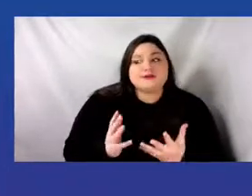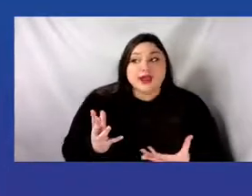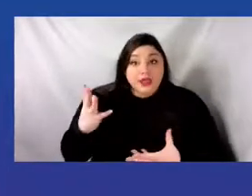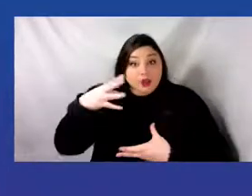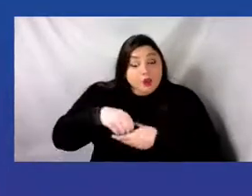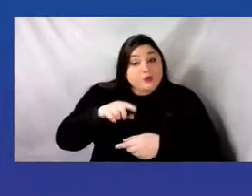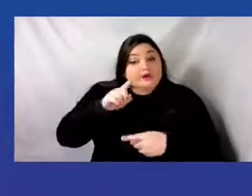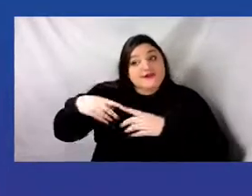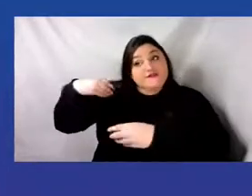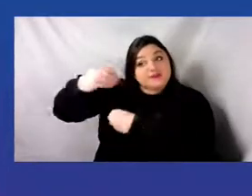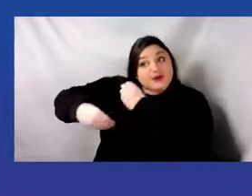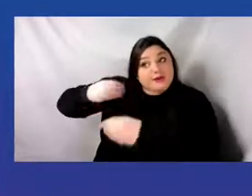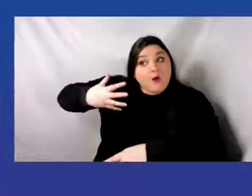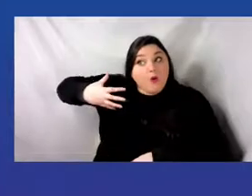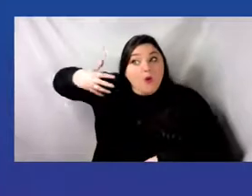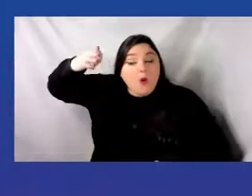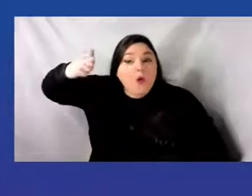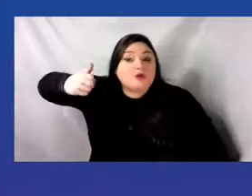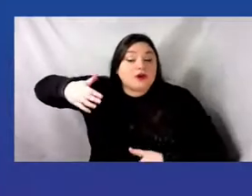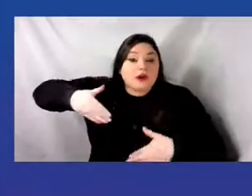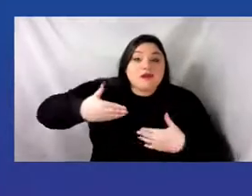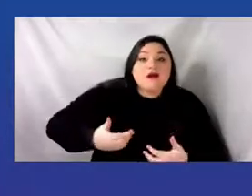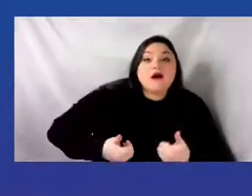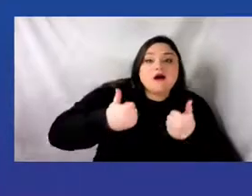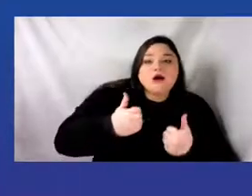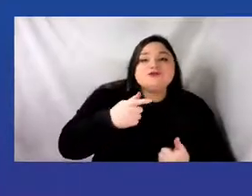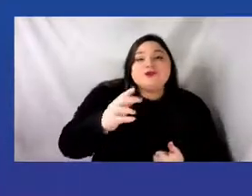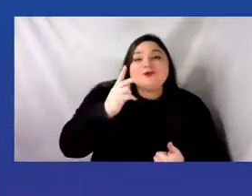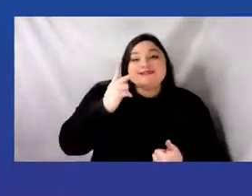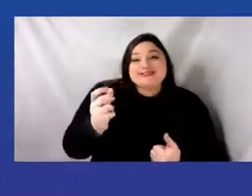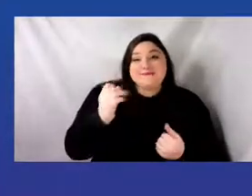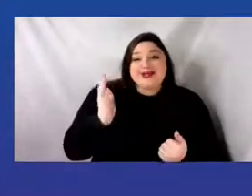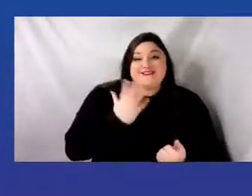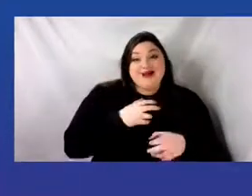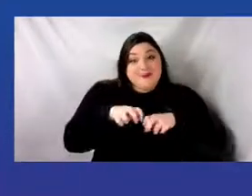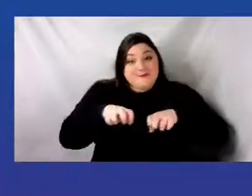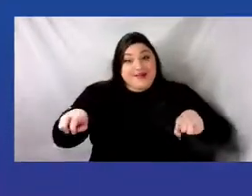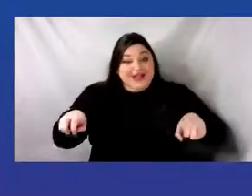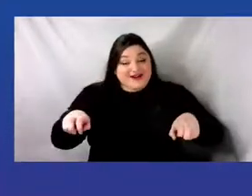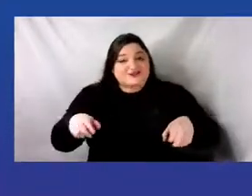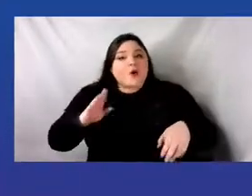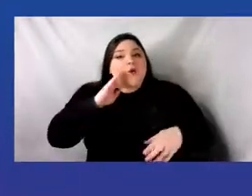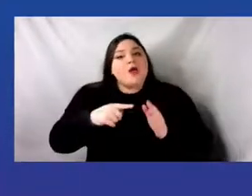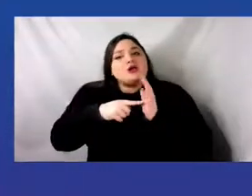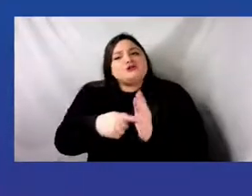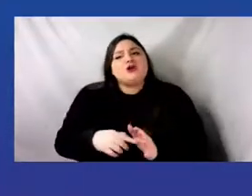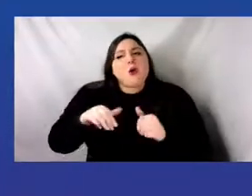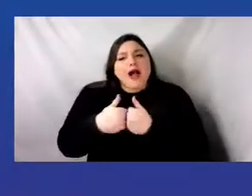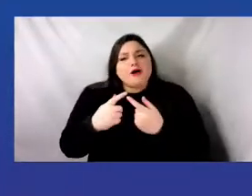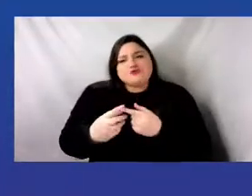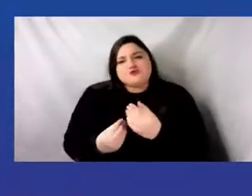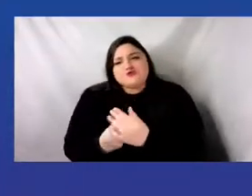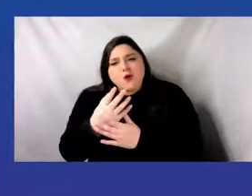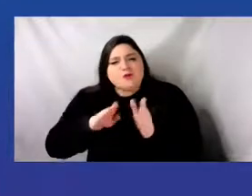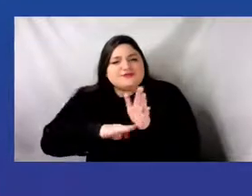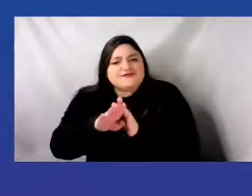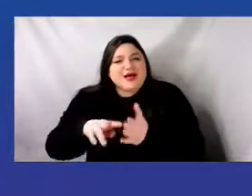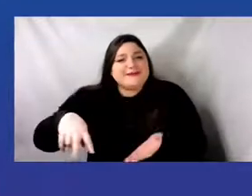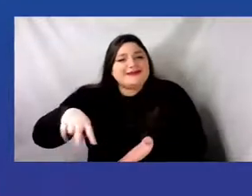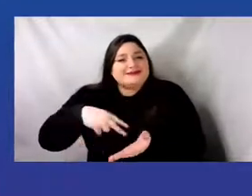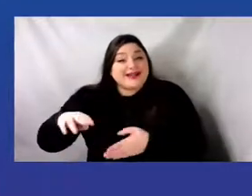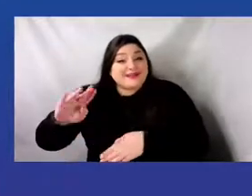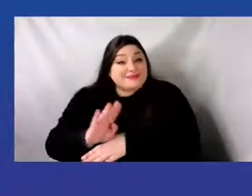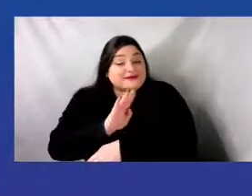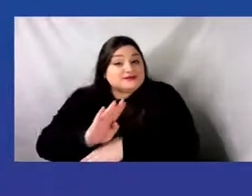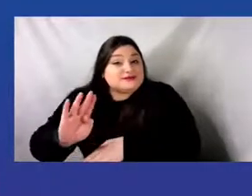So you'll find various panels, including one on growing a dance business. And